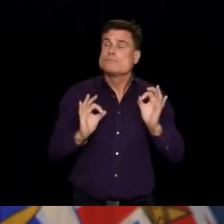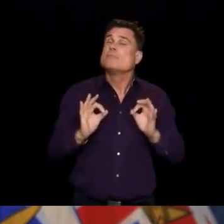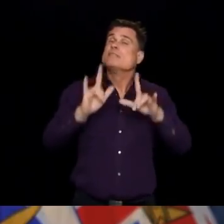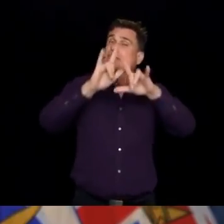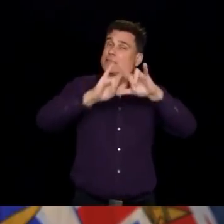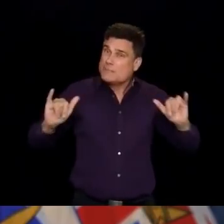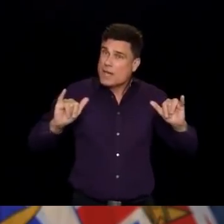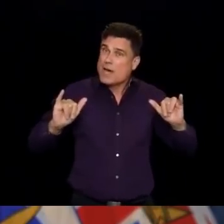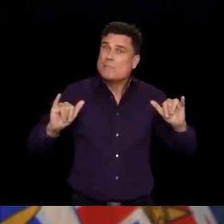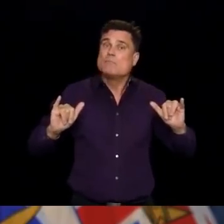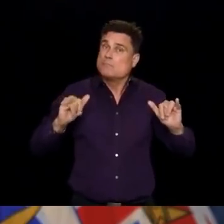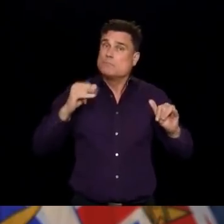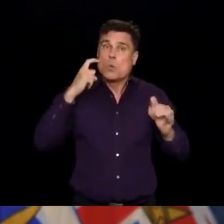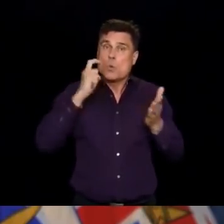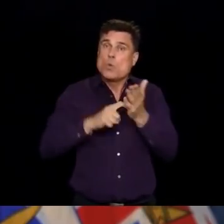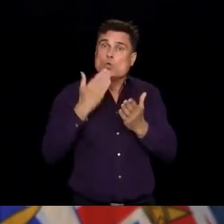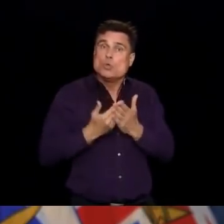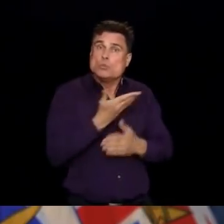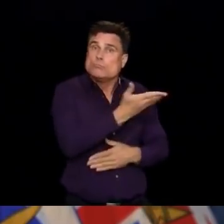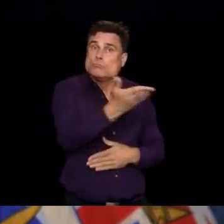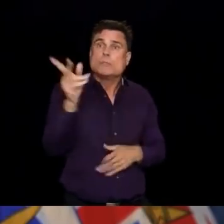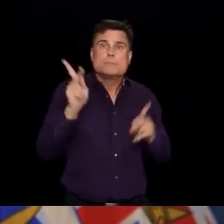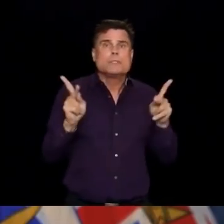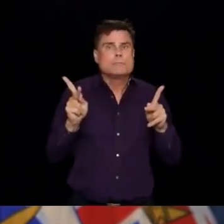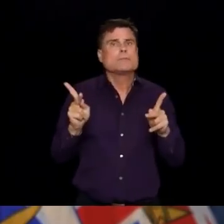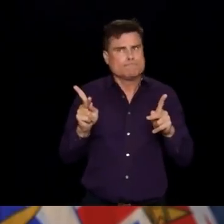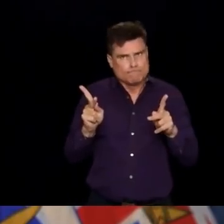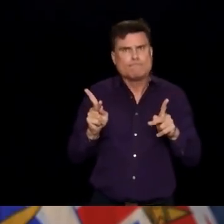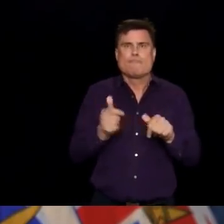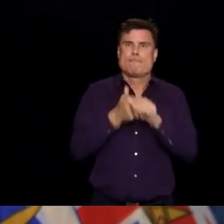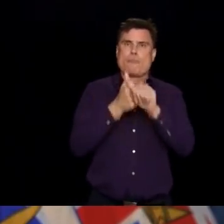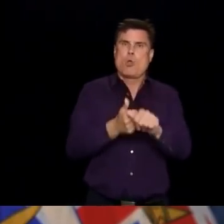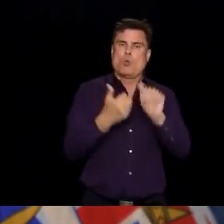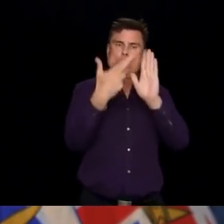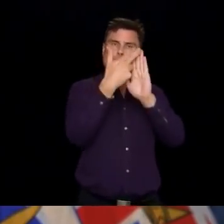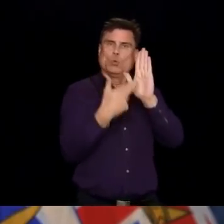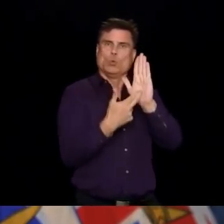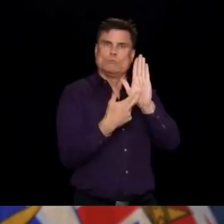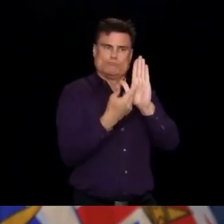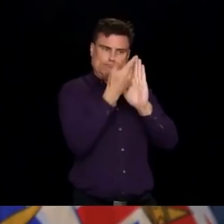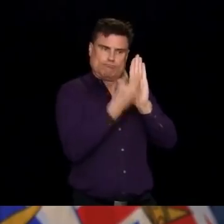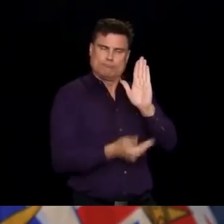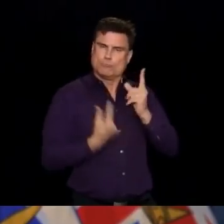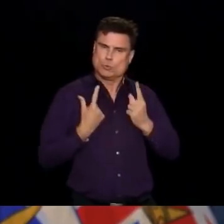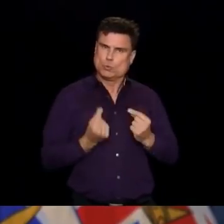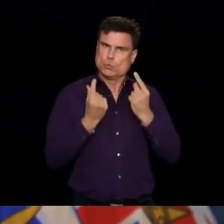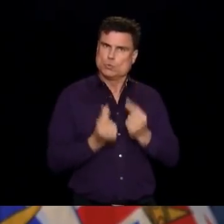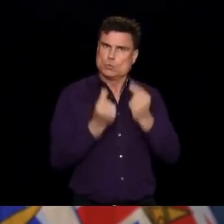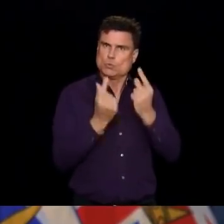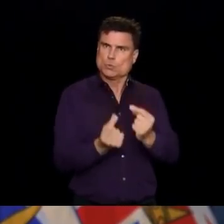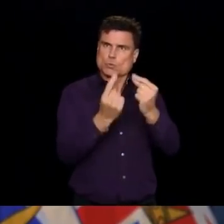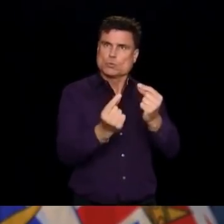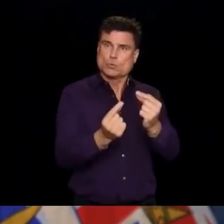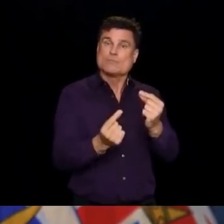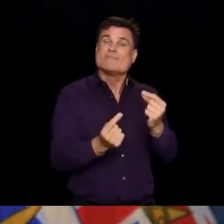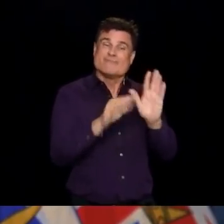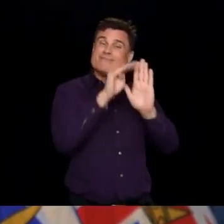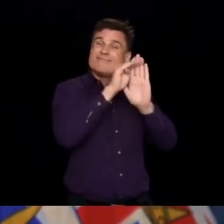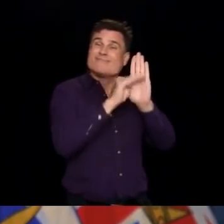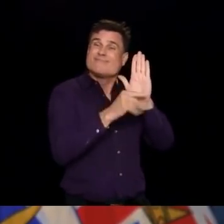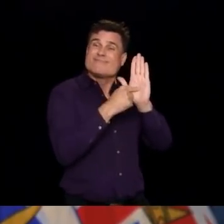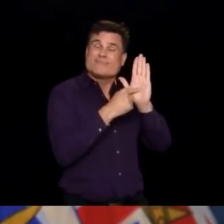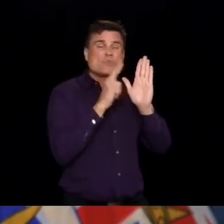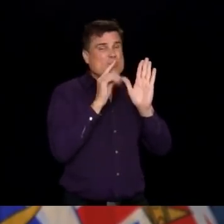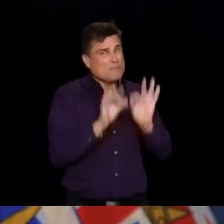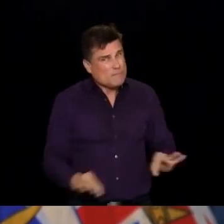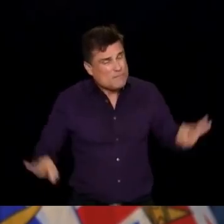established for those safe social interactions, the rules that are our foundation to be able to keep our economy